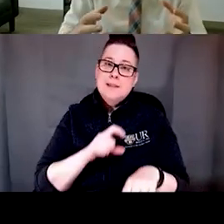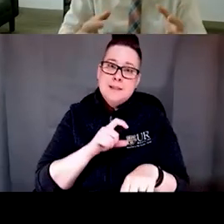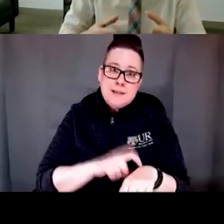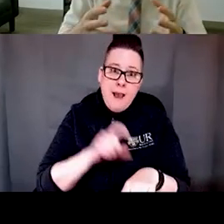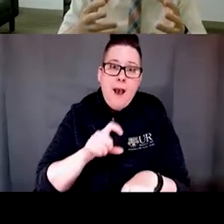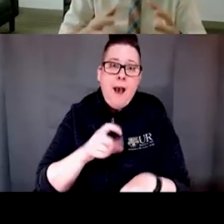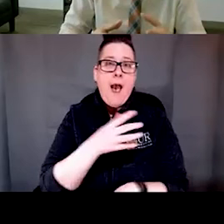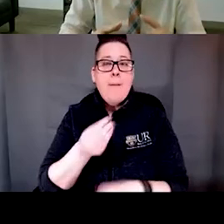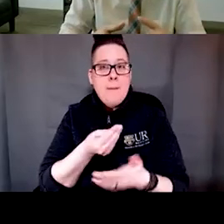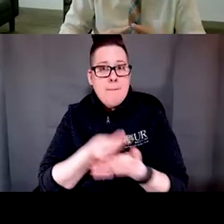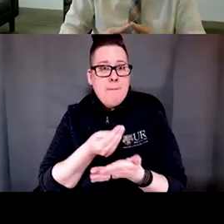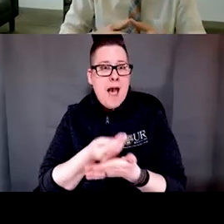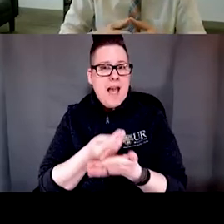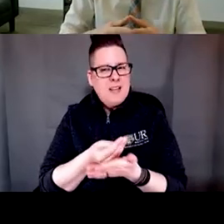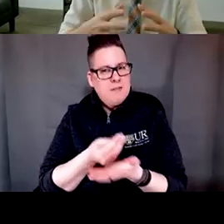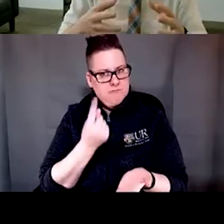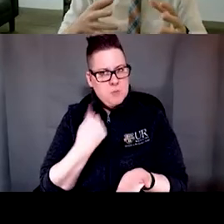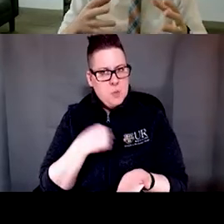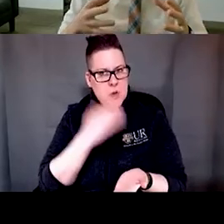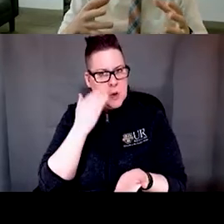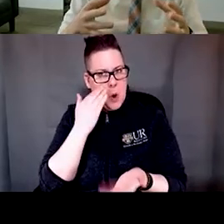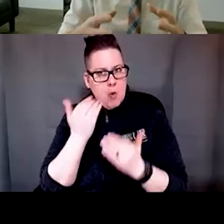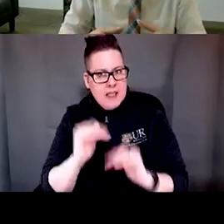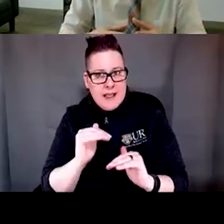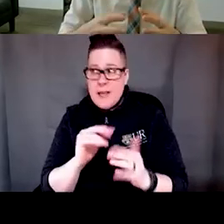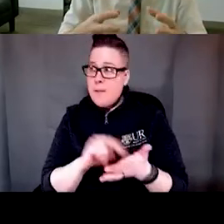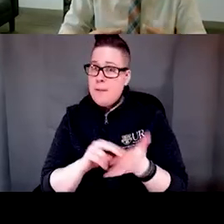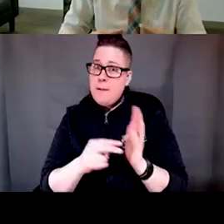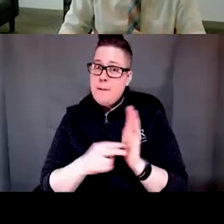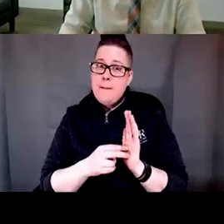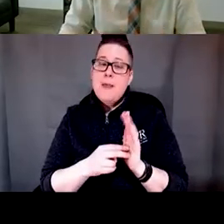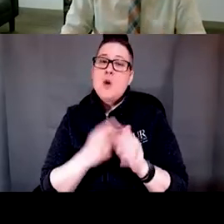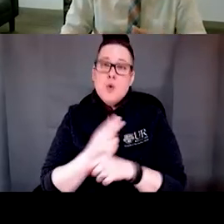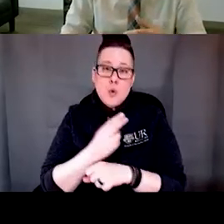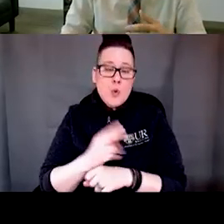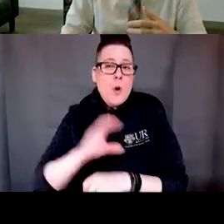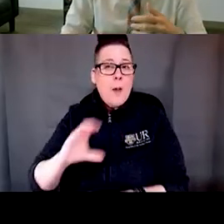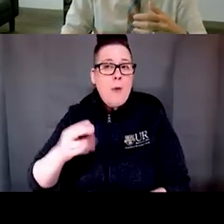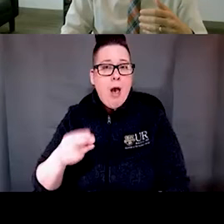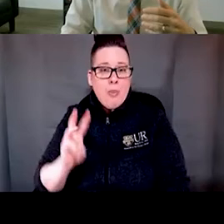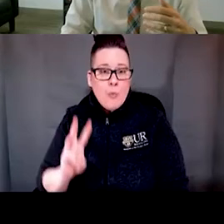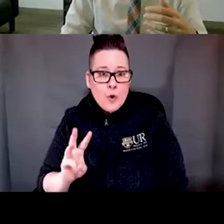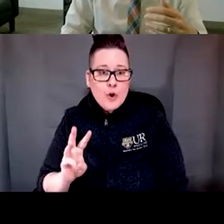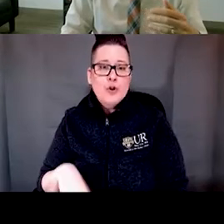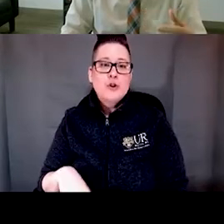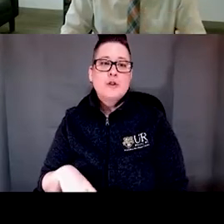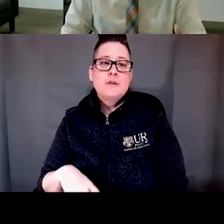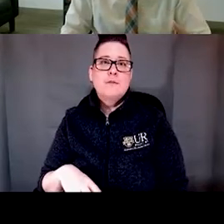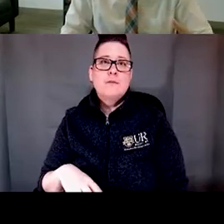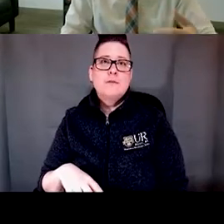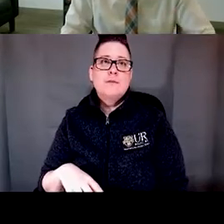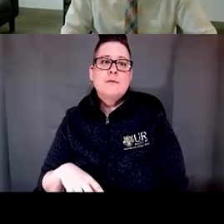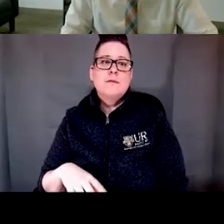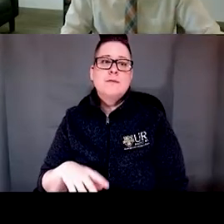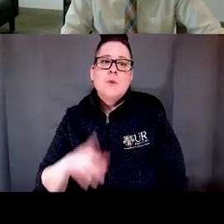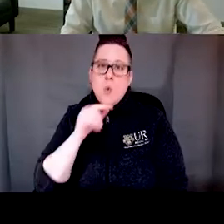our money is very limited and so if we can employ community health workers who are